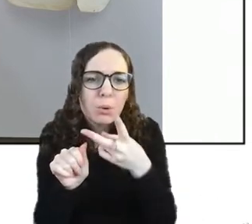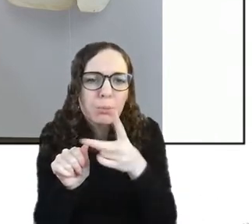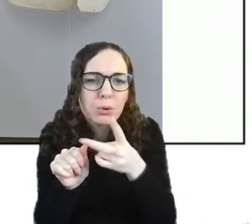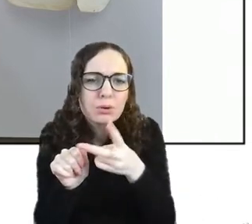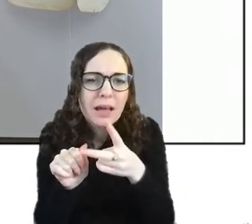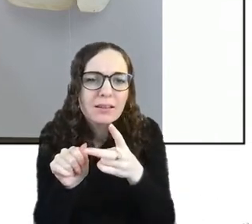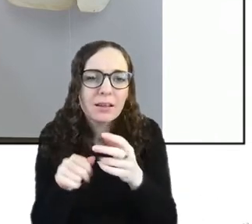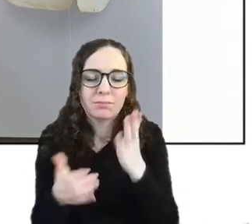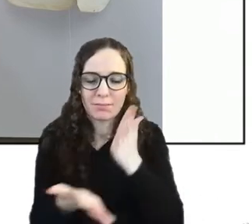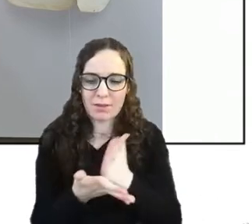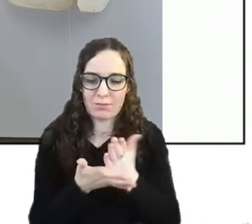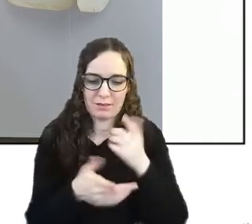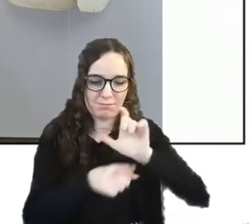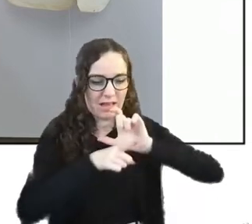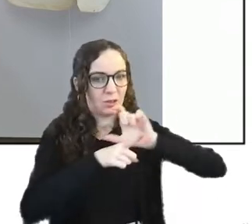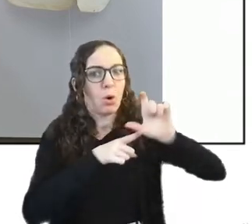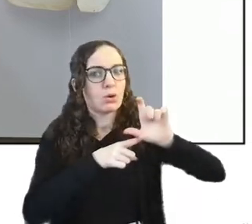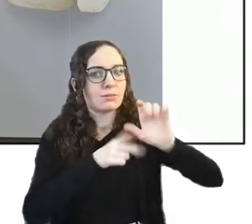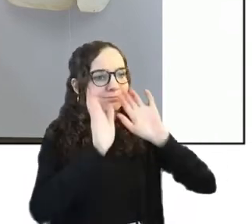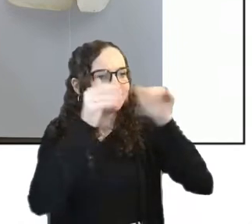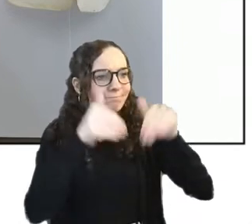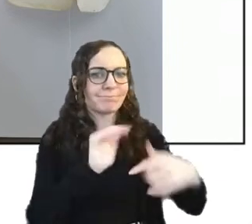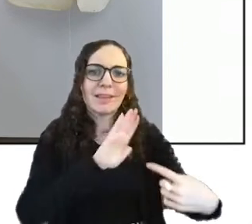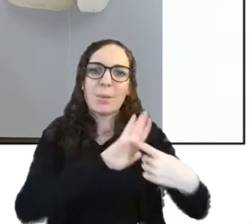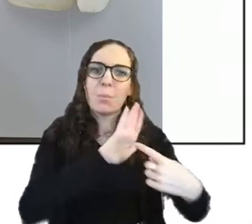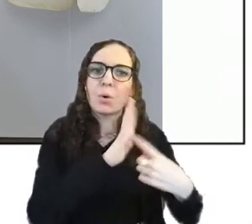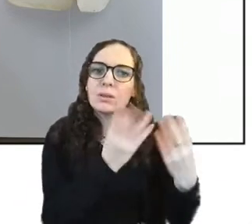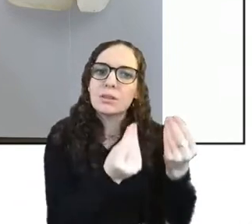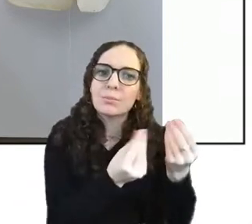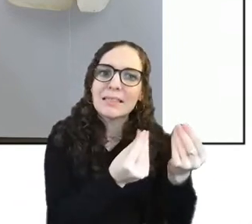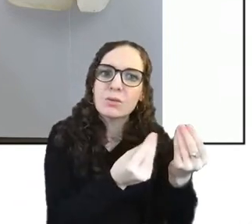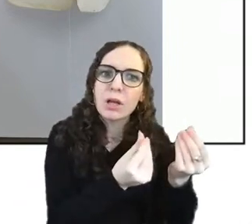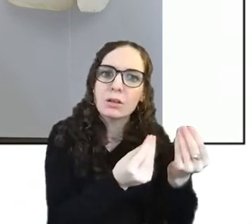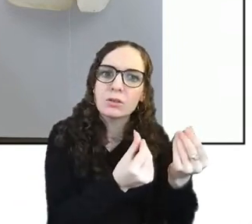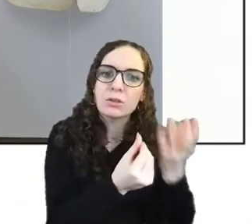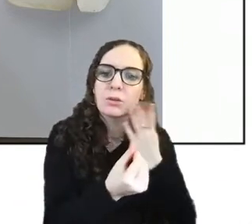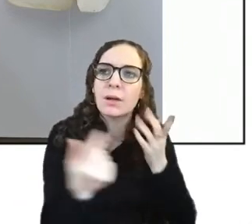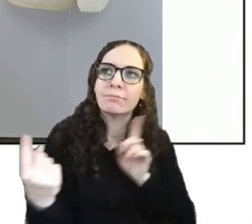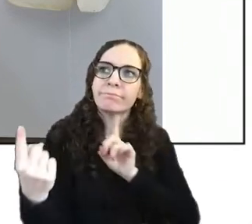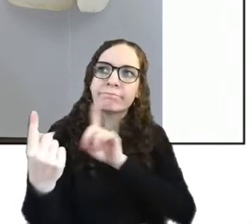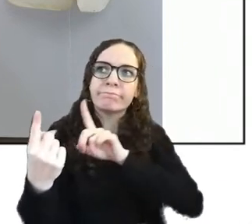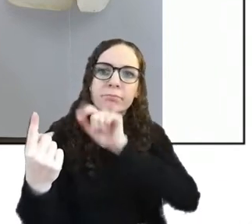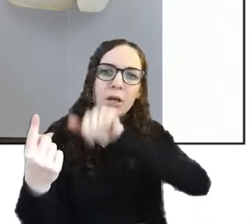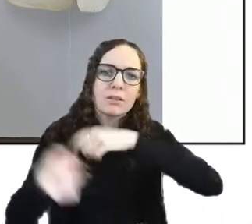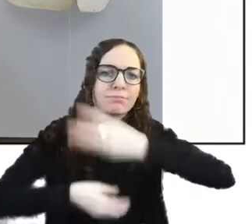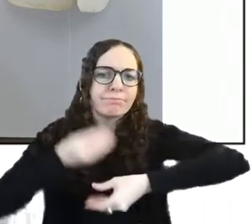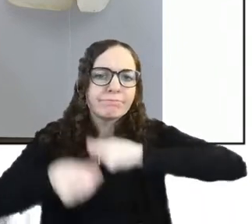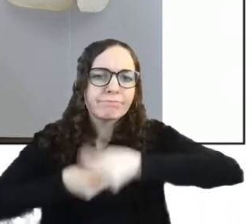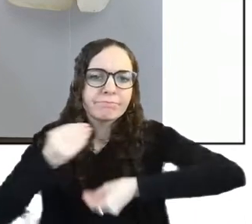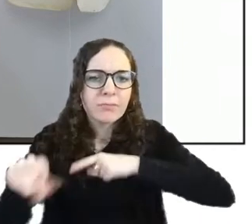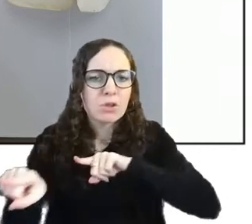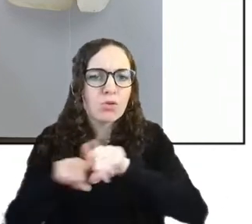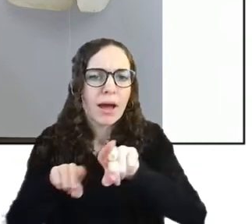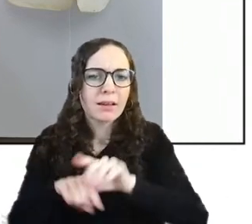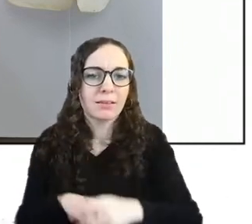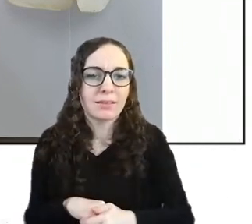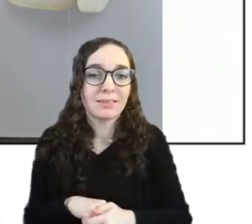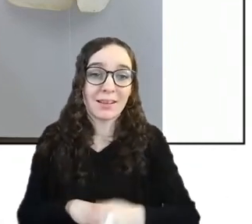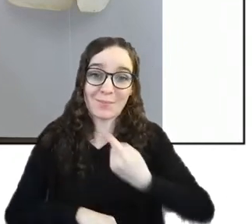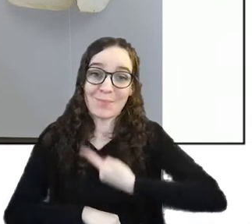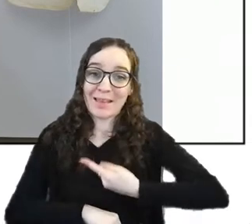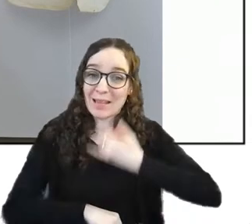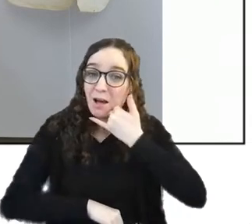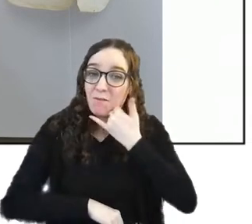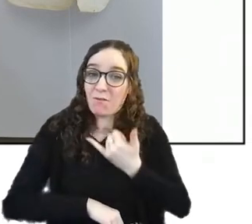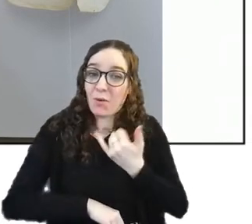all about the importance of materials um so yeah and i had this phone when i met my wife and she was like